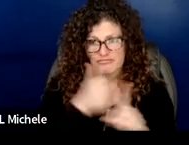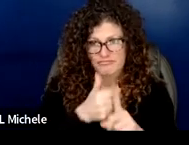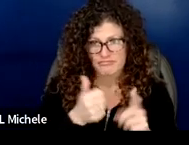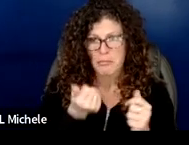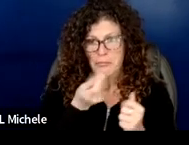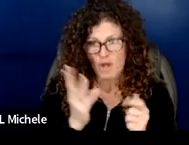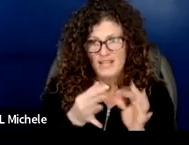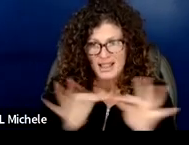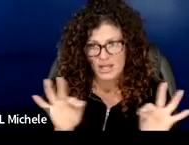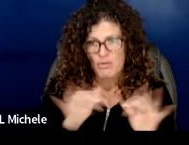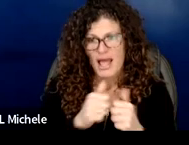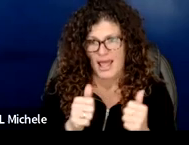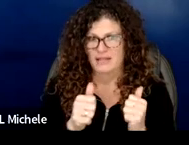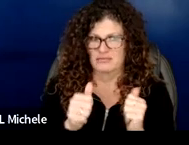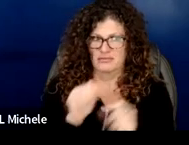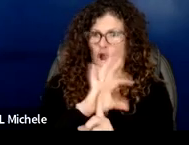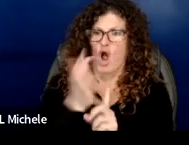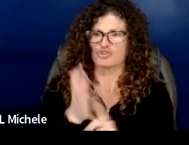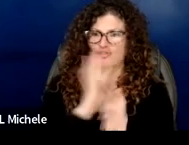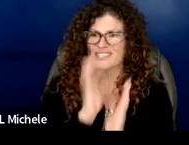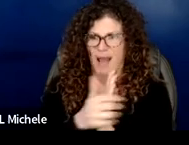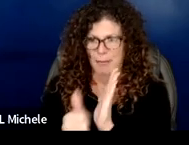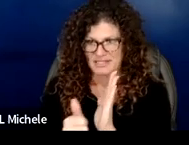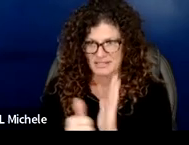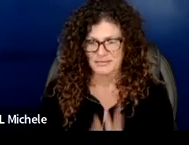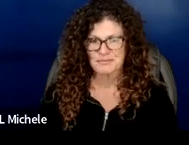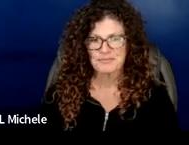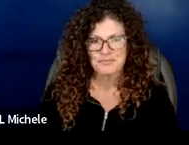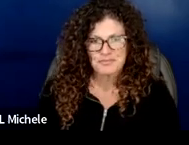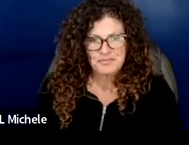competent um and that